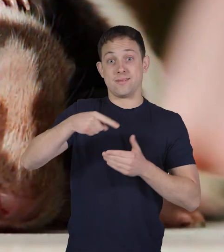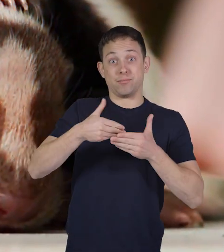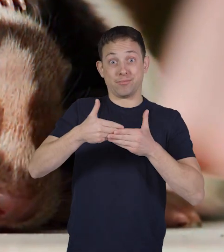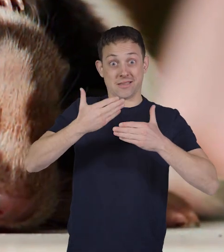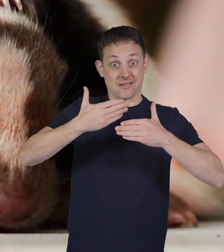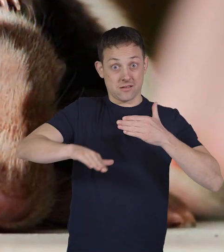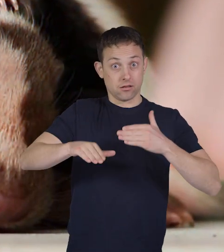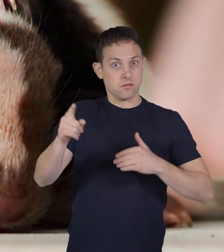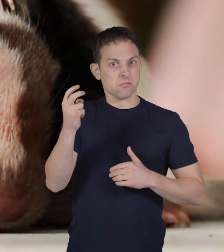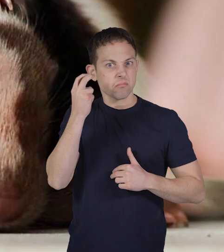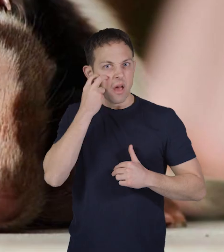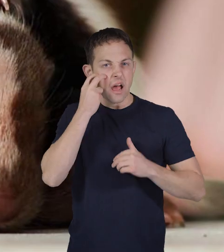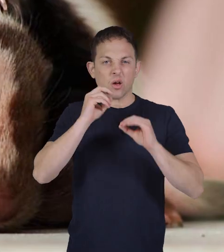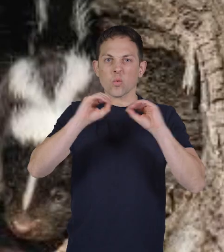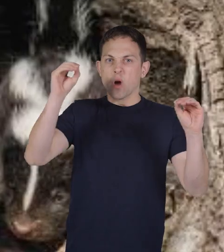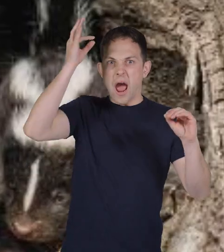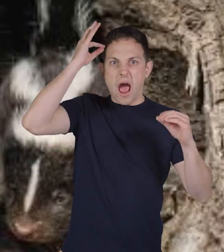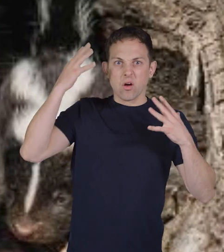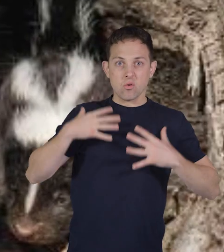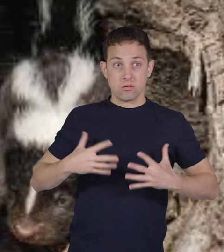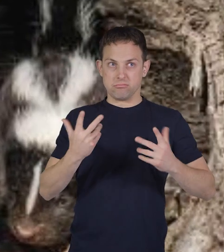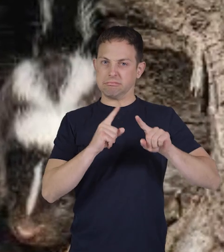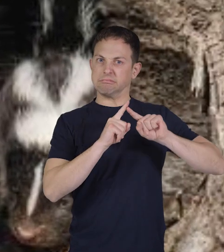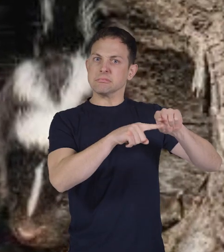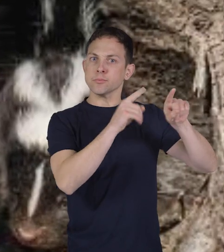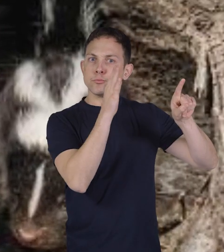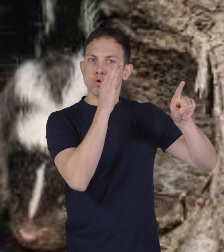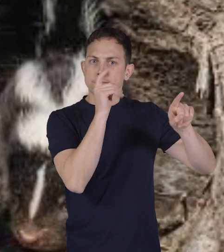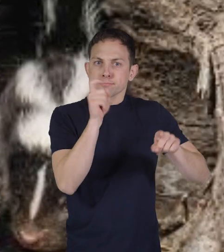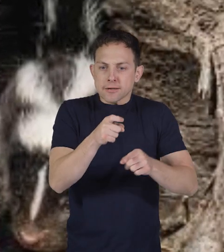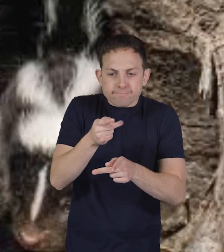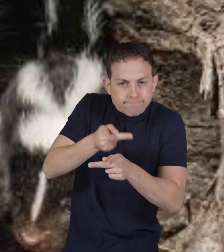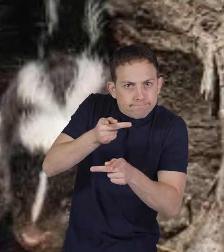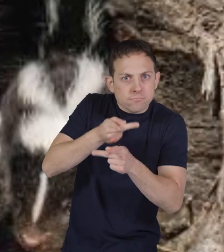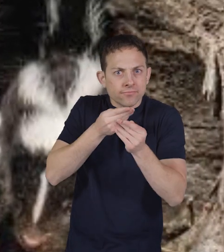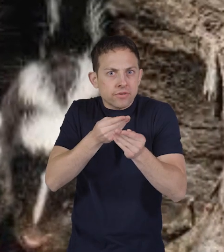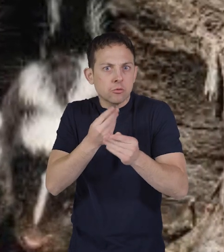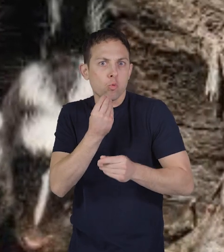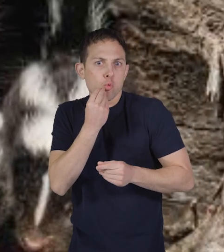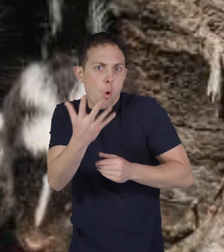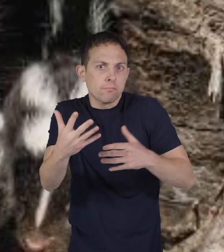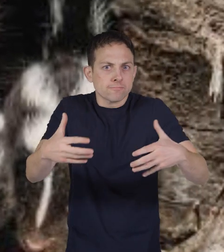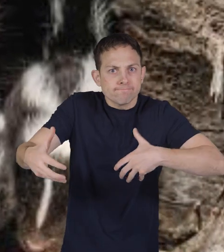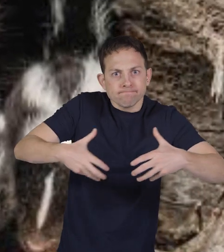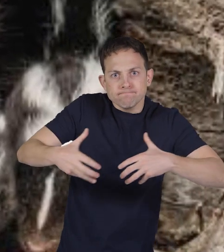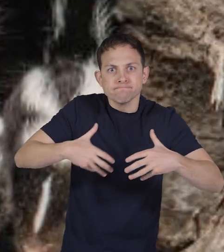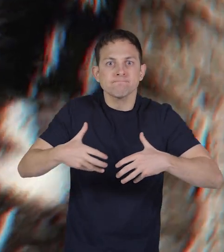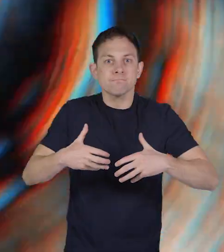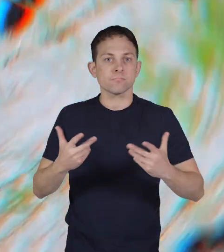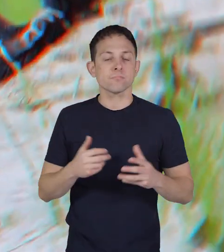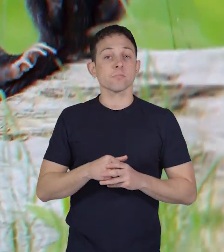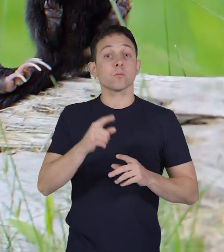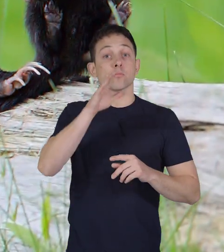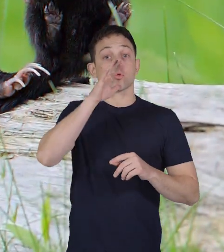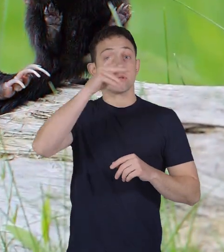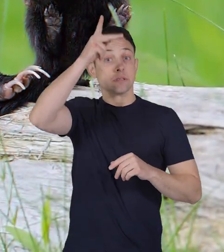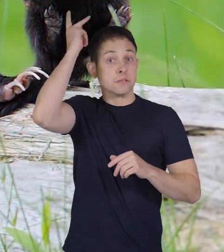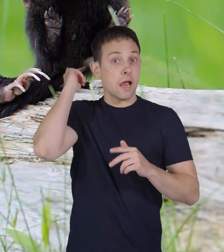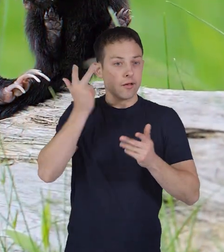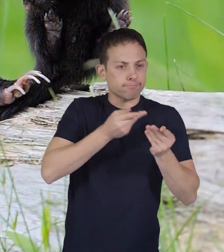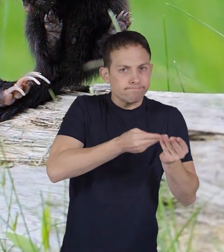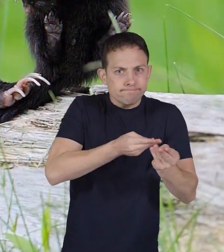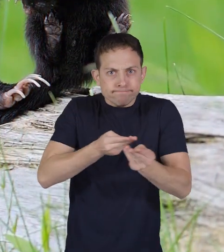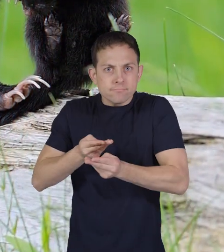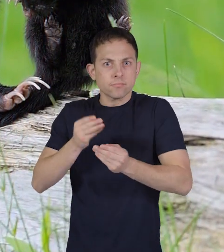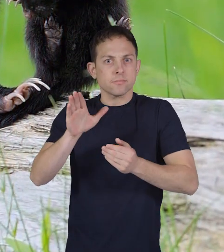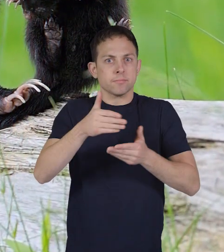born blind and hairless relying entirely on their mother for warmth and nourishment the mother skunk